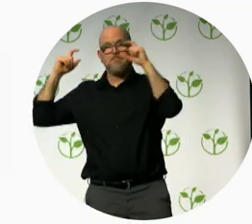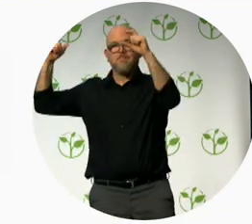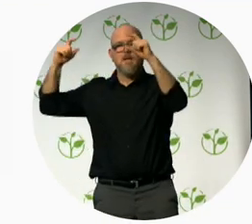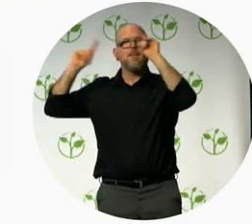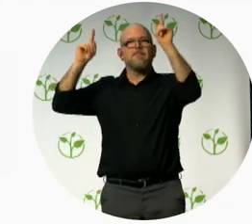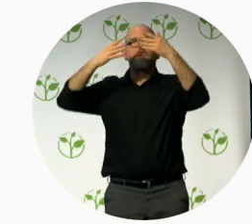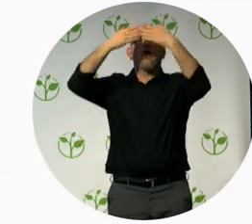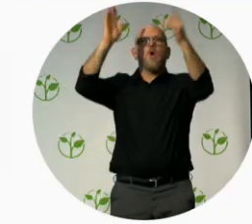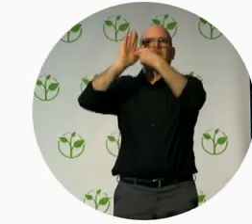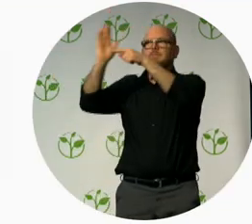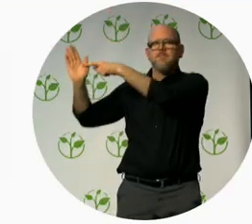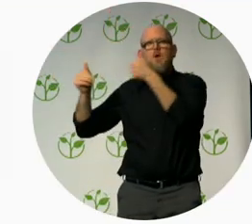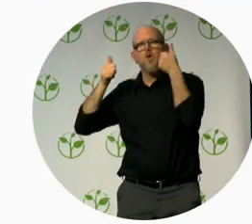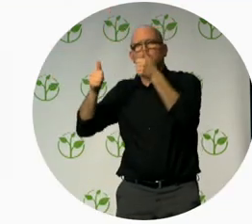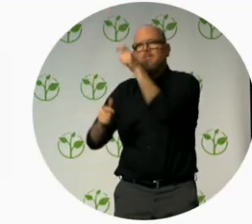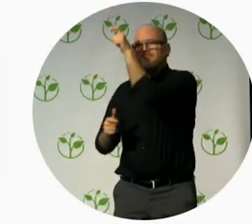very much.